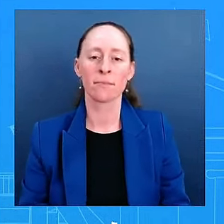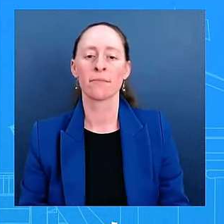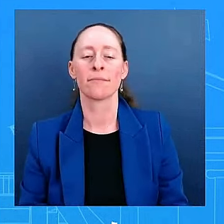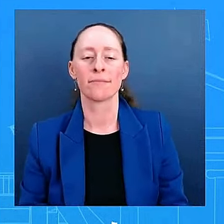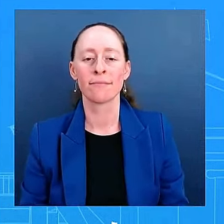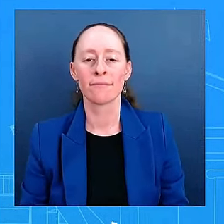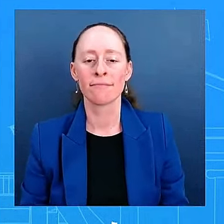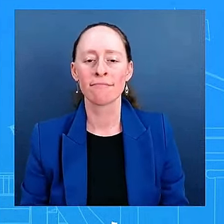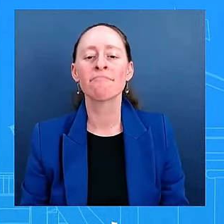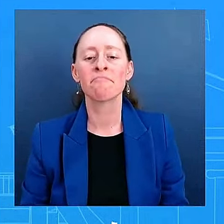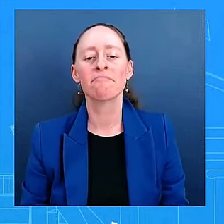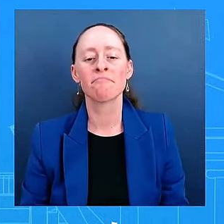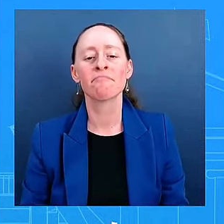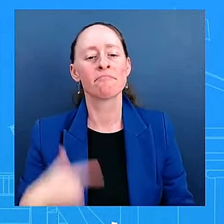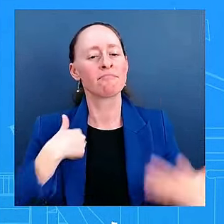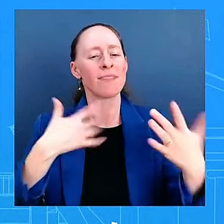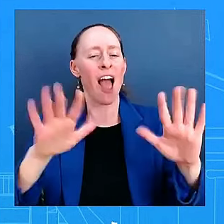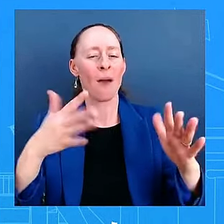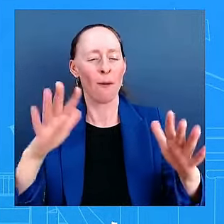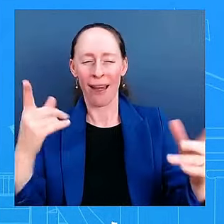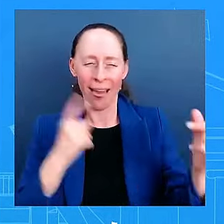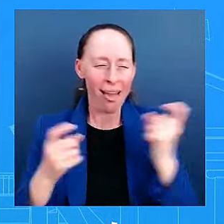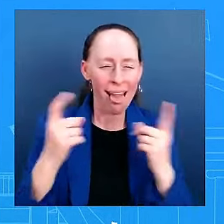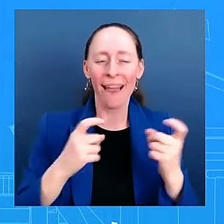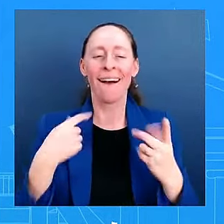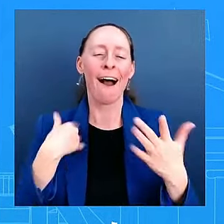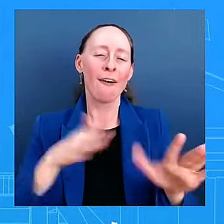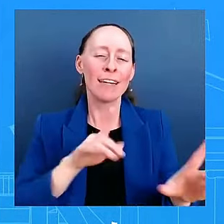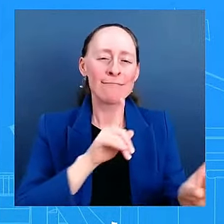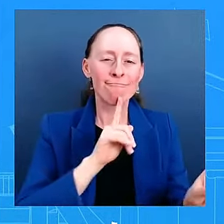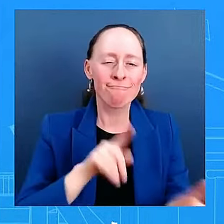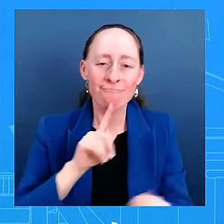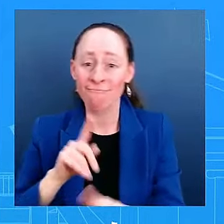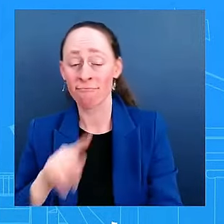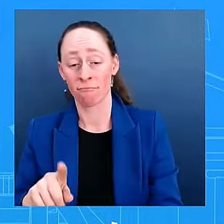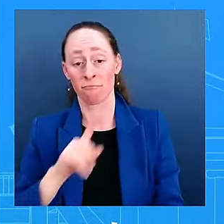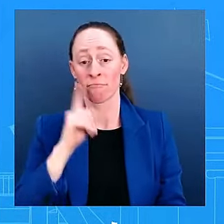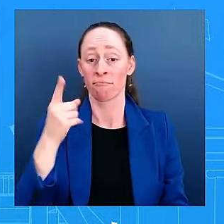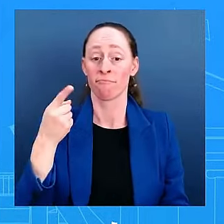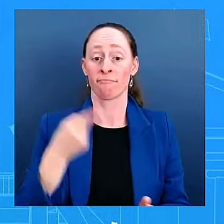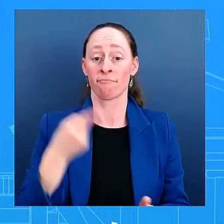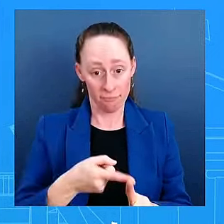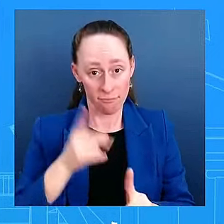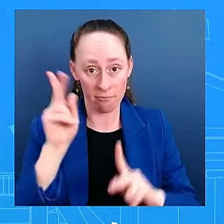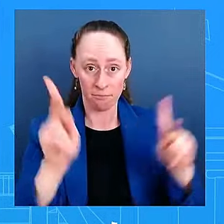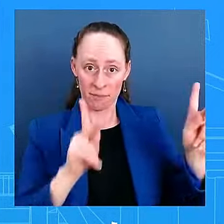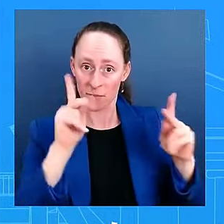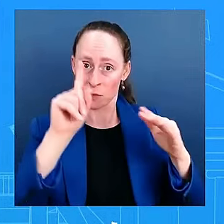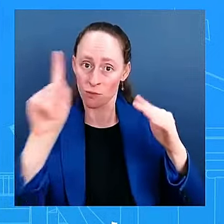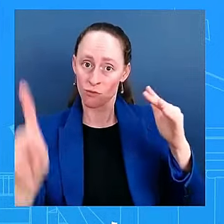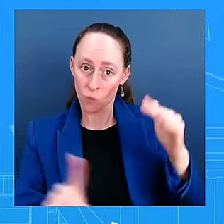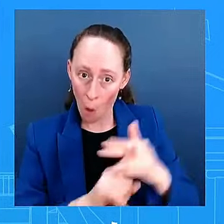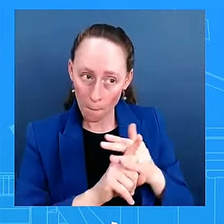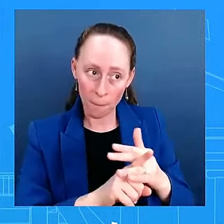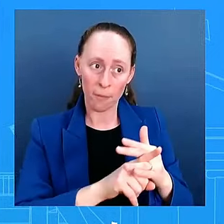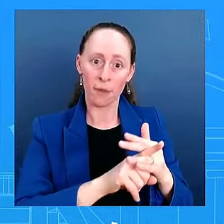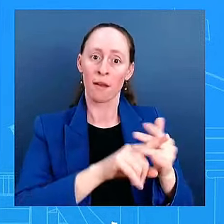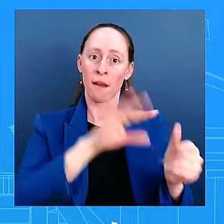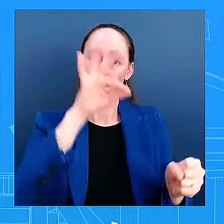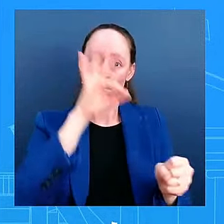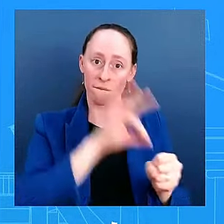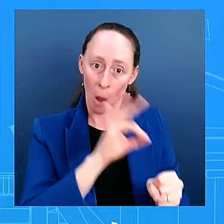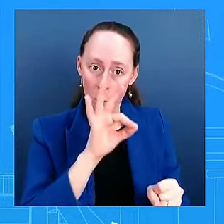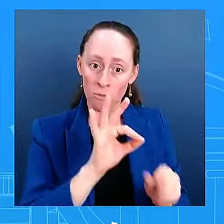could There election two nights ago. There was. And it was a free and fair election.